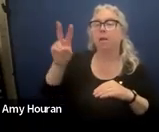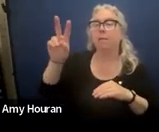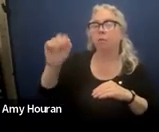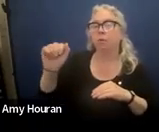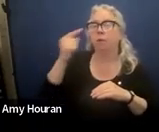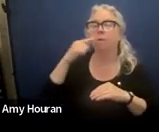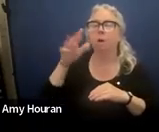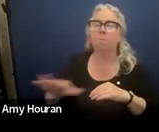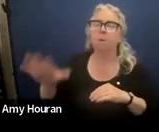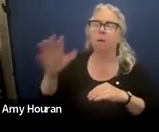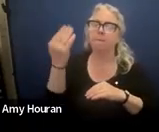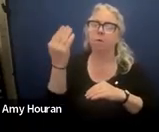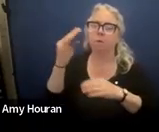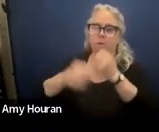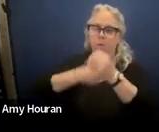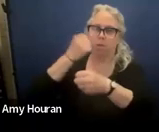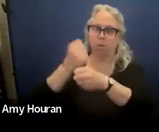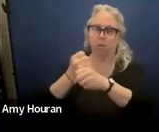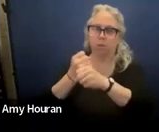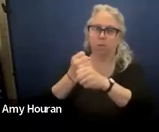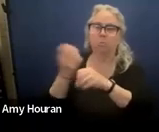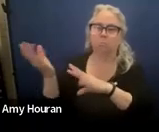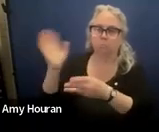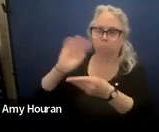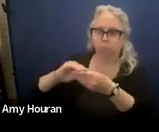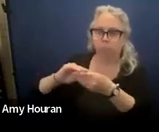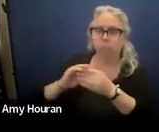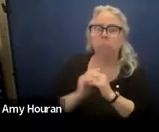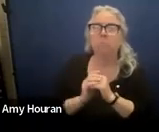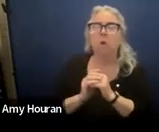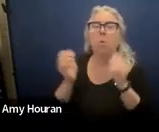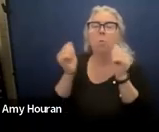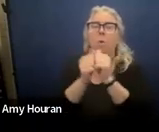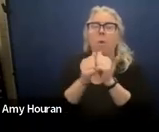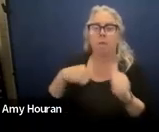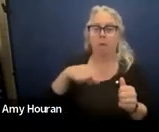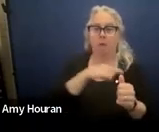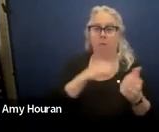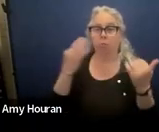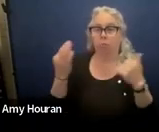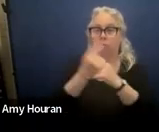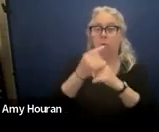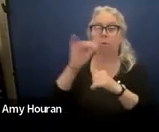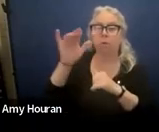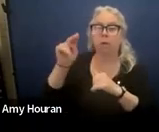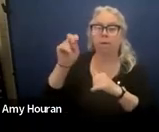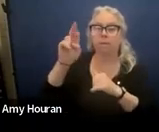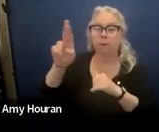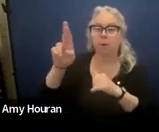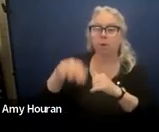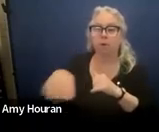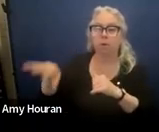about 14 years um and with us today is jennifer gleason